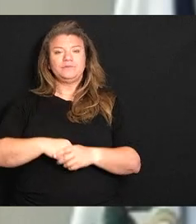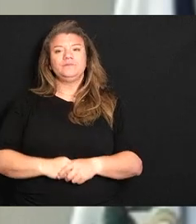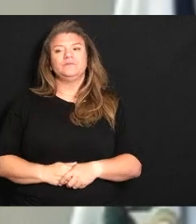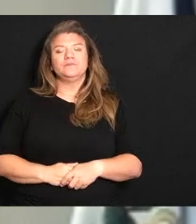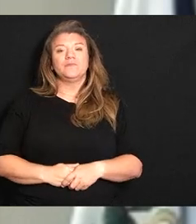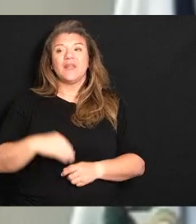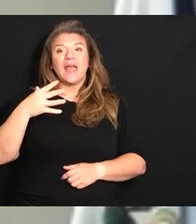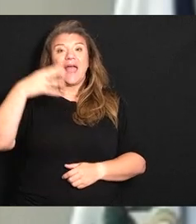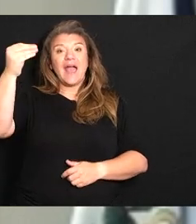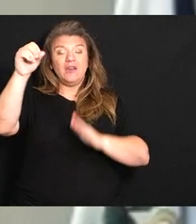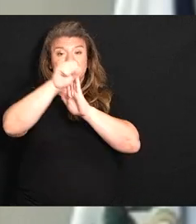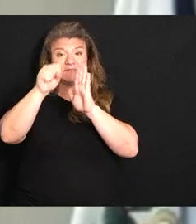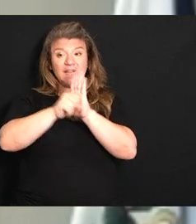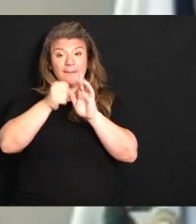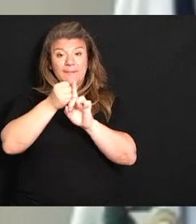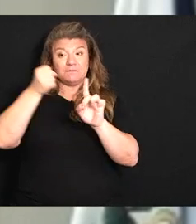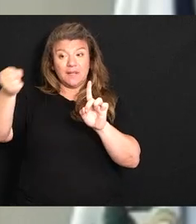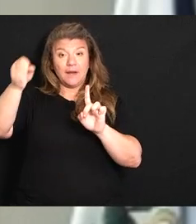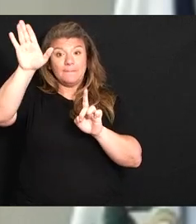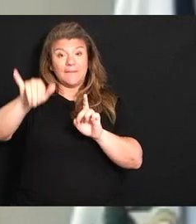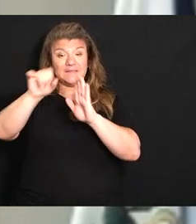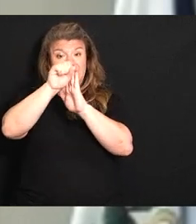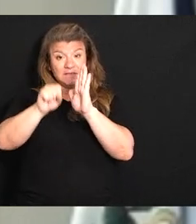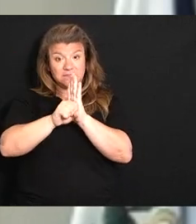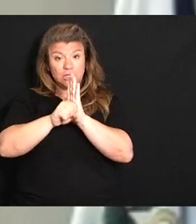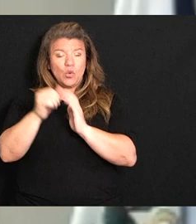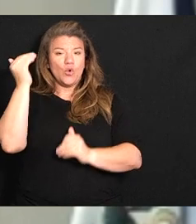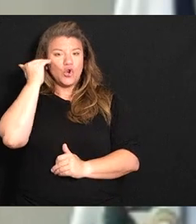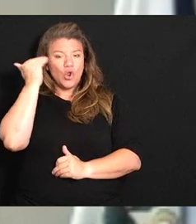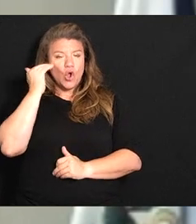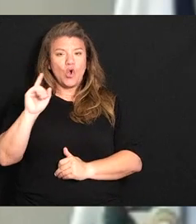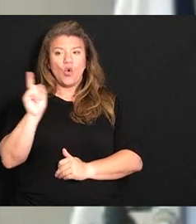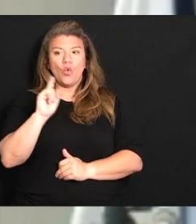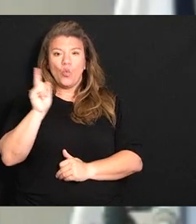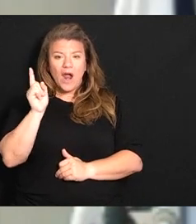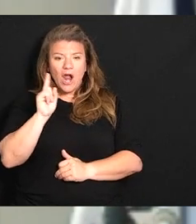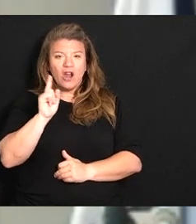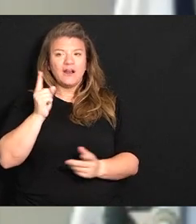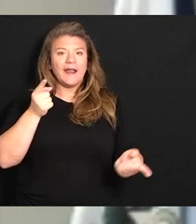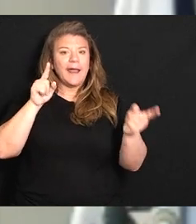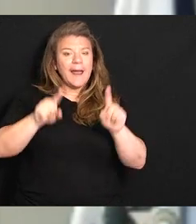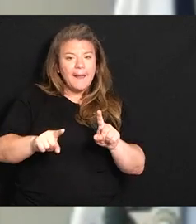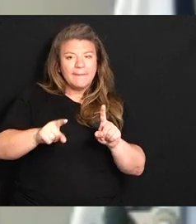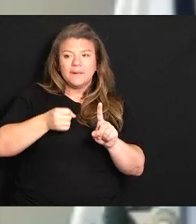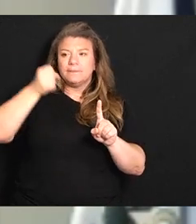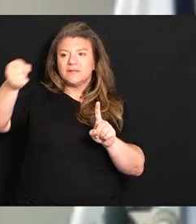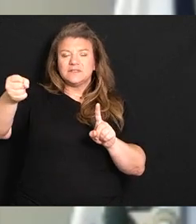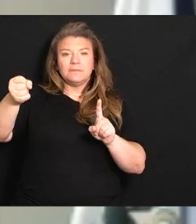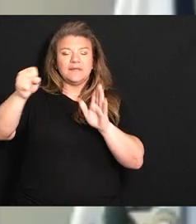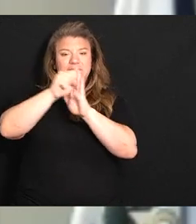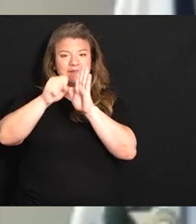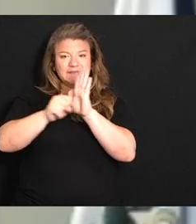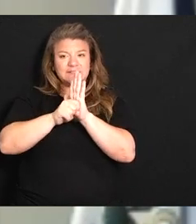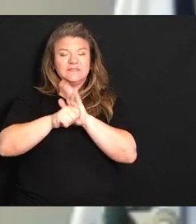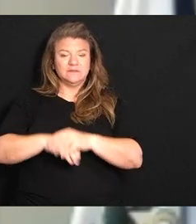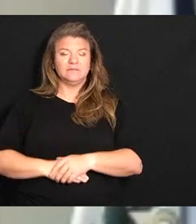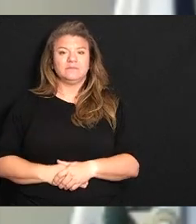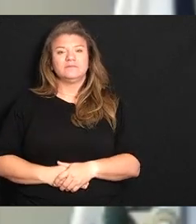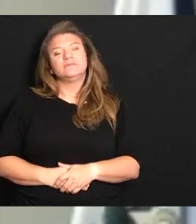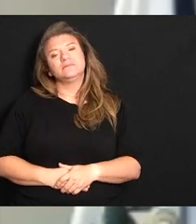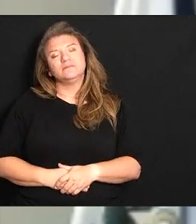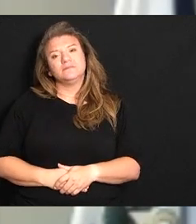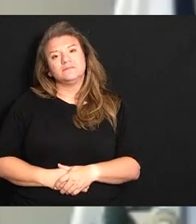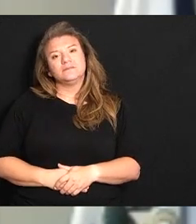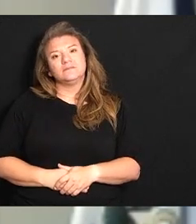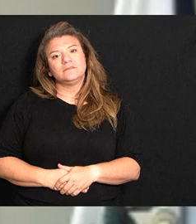state placement by state we'll know where these children are by state and it has workforce information information maybe